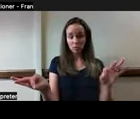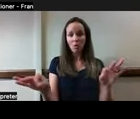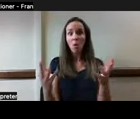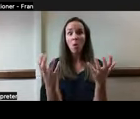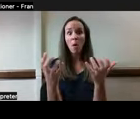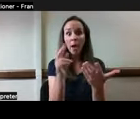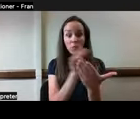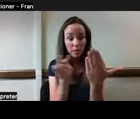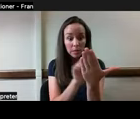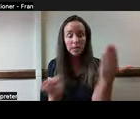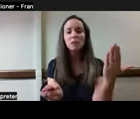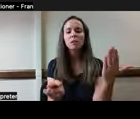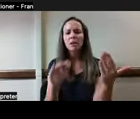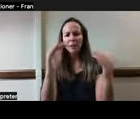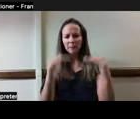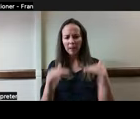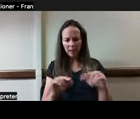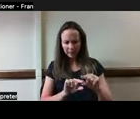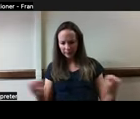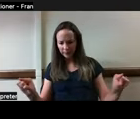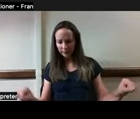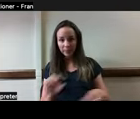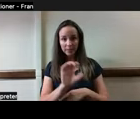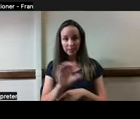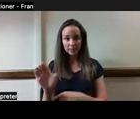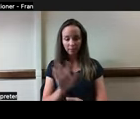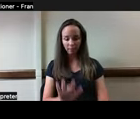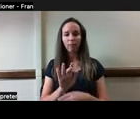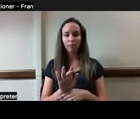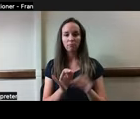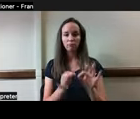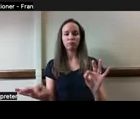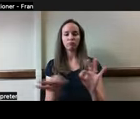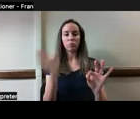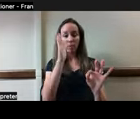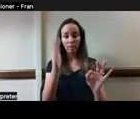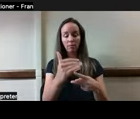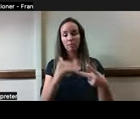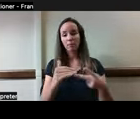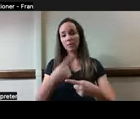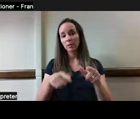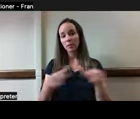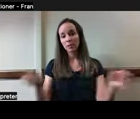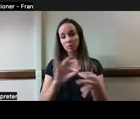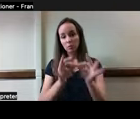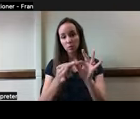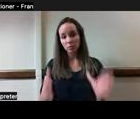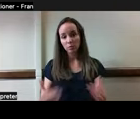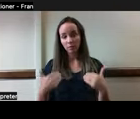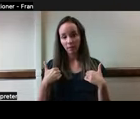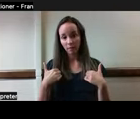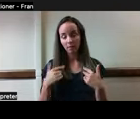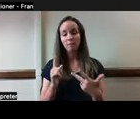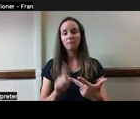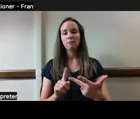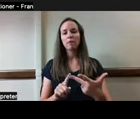dots or the CC button at the bottom of your screen. We have sign language interpreting, and we will be using